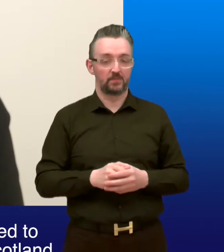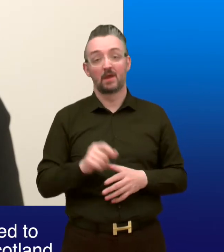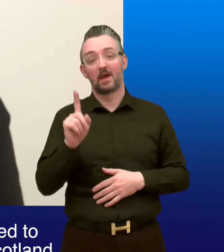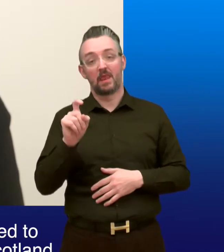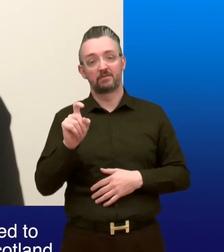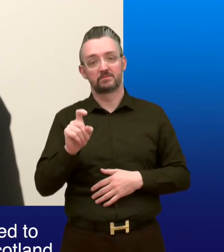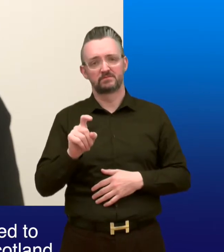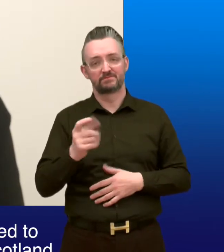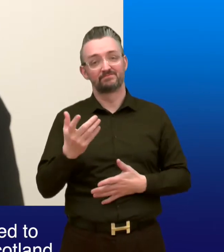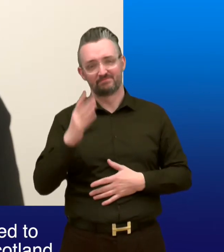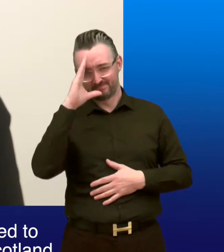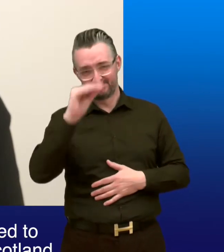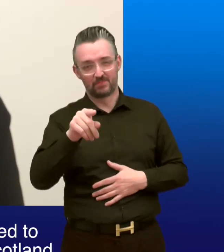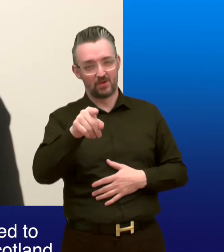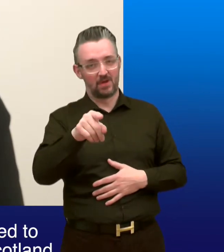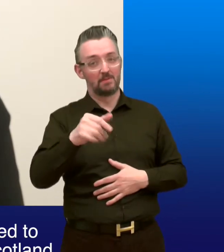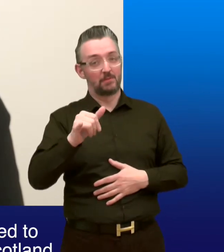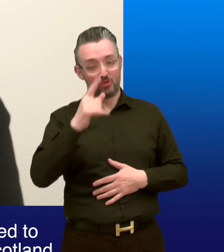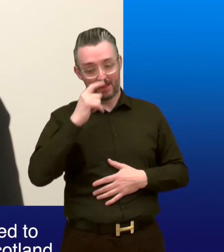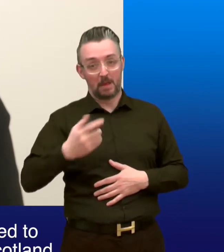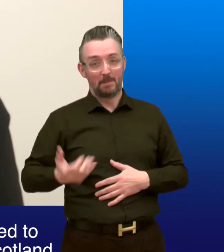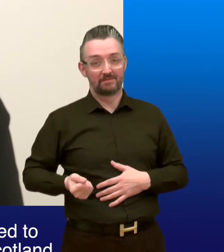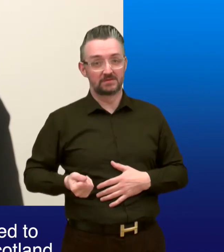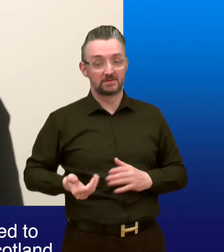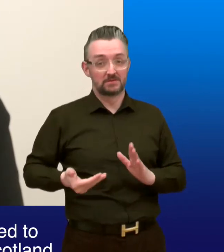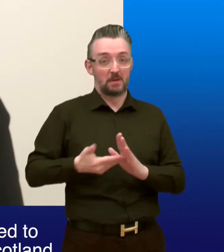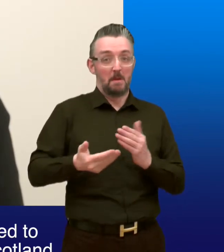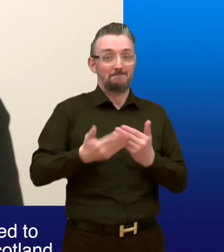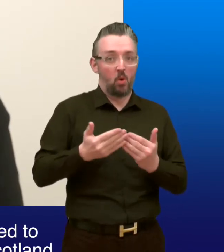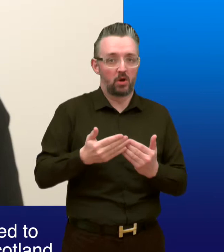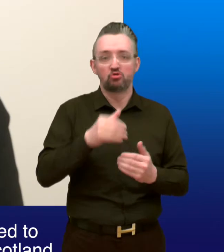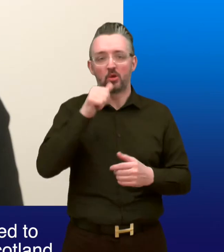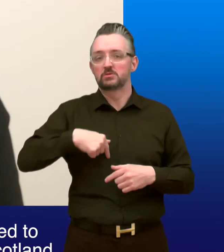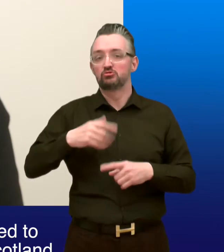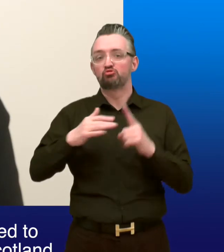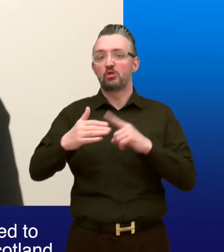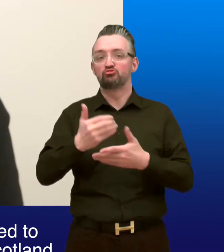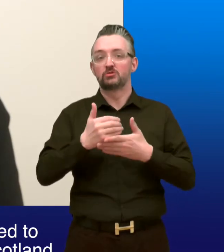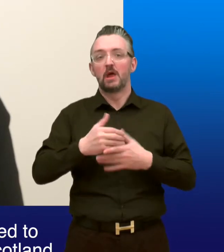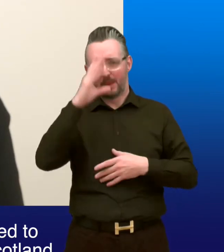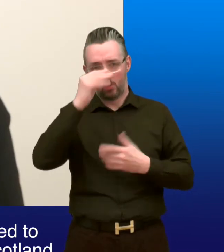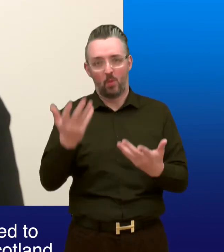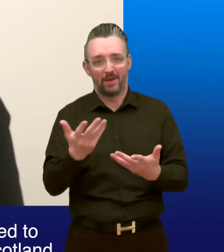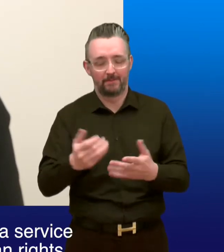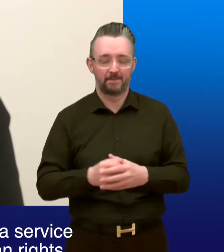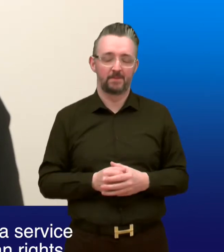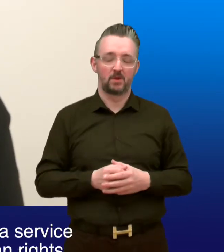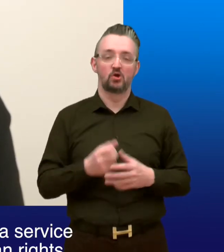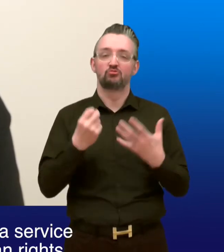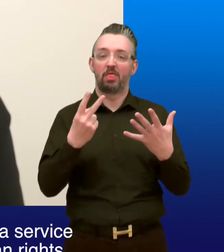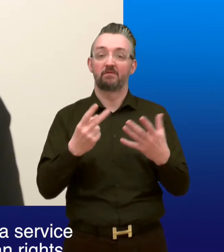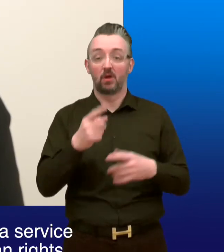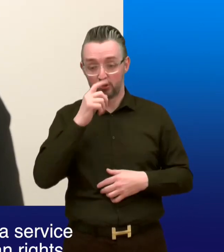11. Tell you if we think you might be entitled to benefits not delivered by Social Security Scotland. 12.